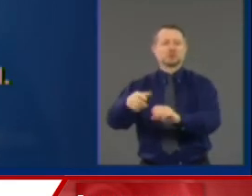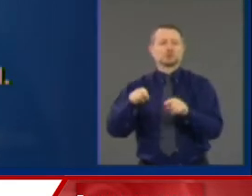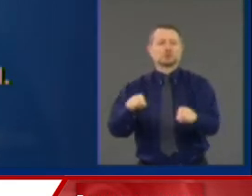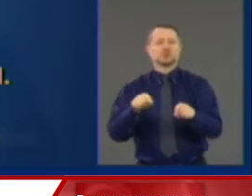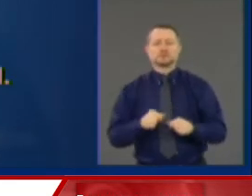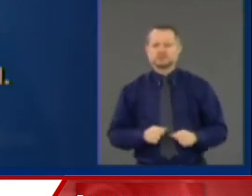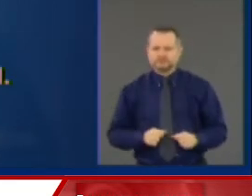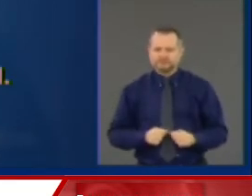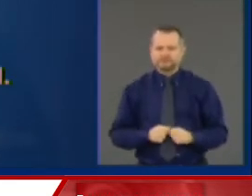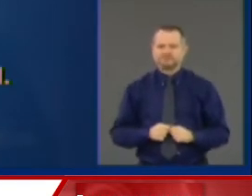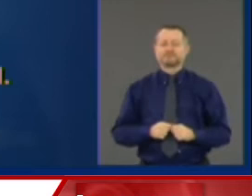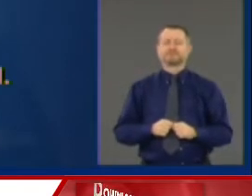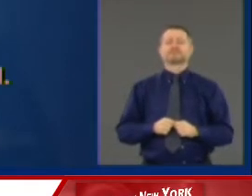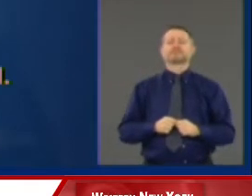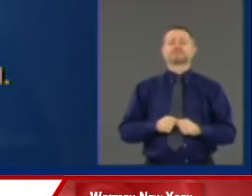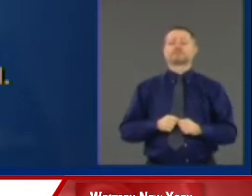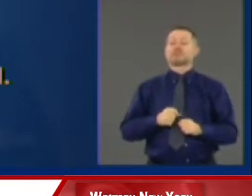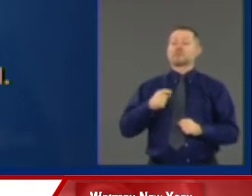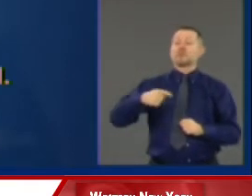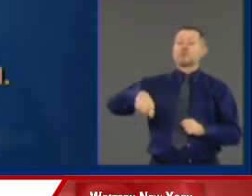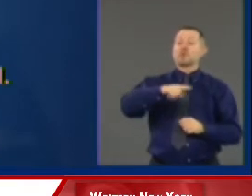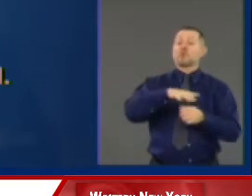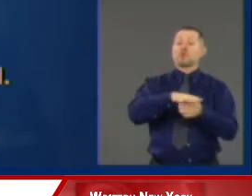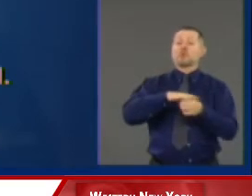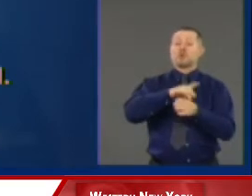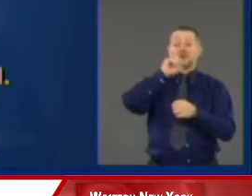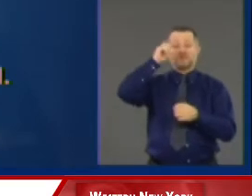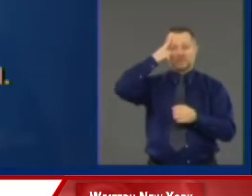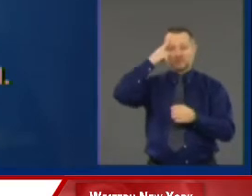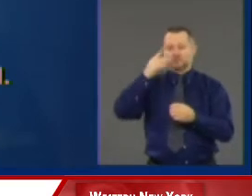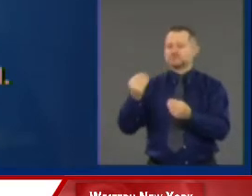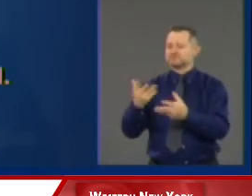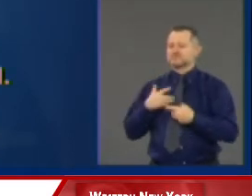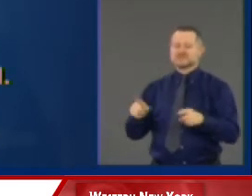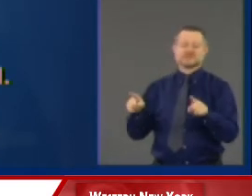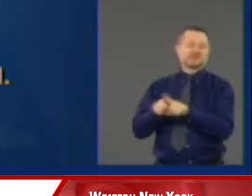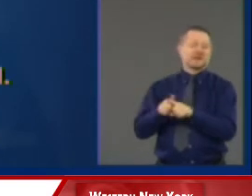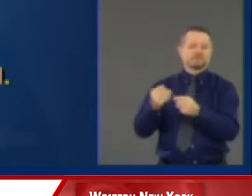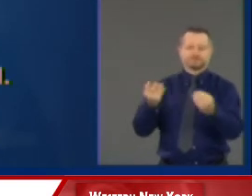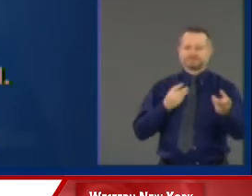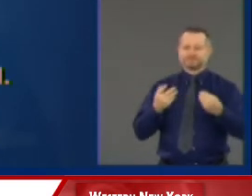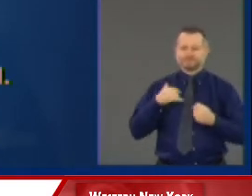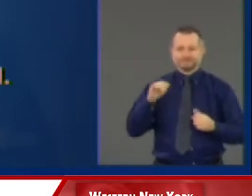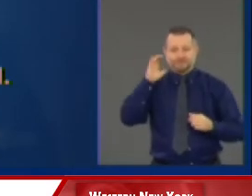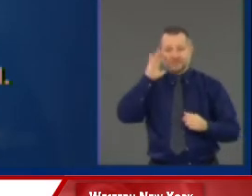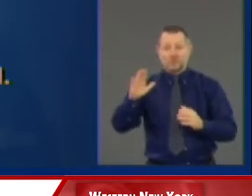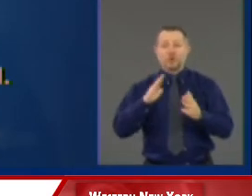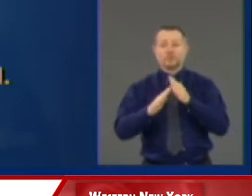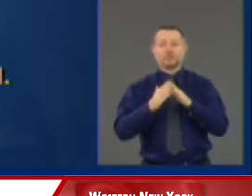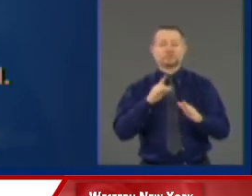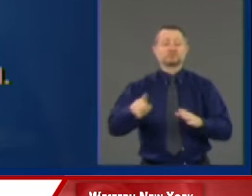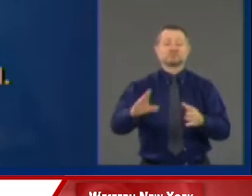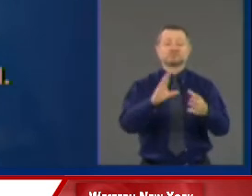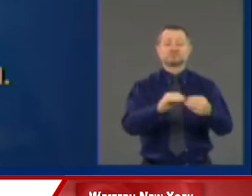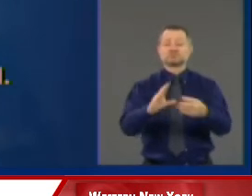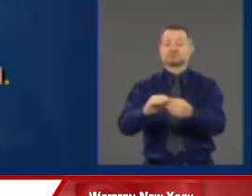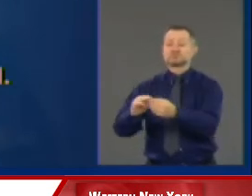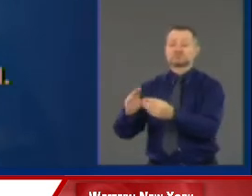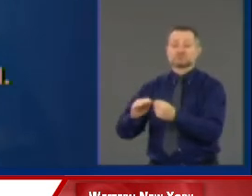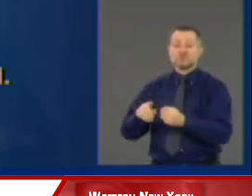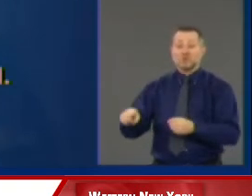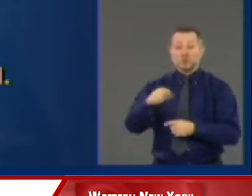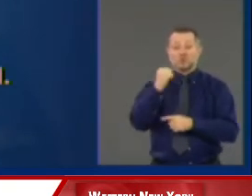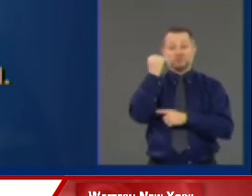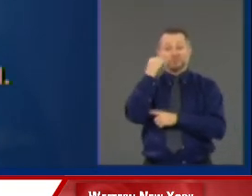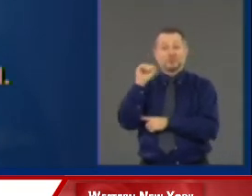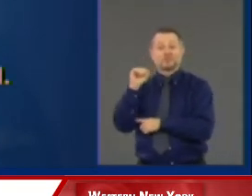I hear the same thing from all the local officials. They have people in their communities who are there to, quote unquote, protest. They're not